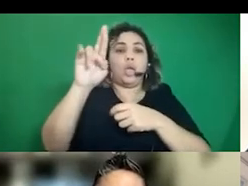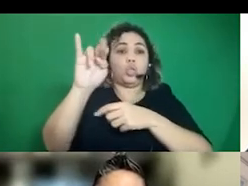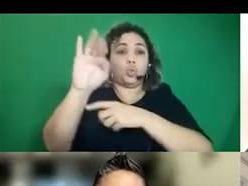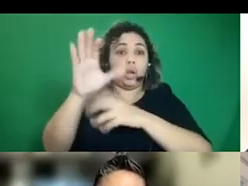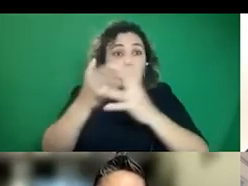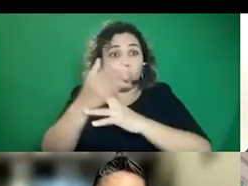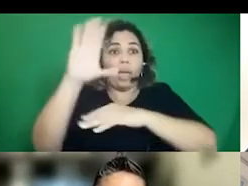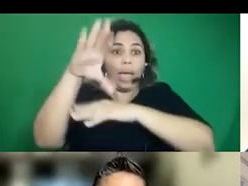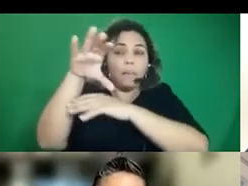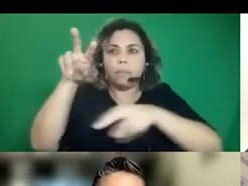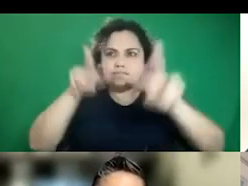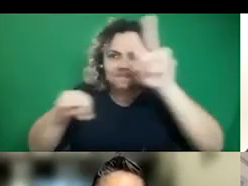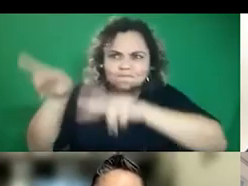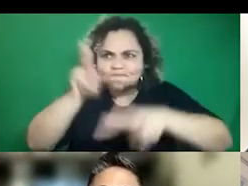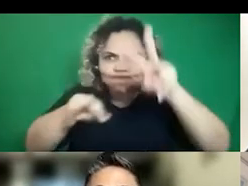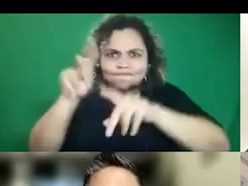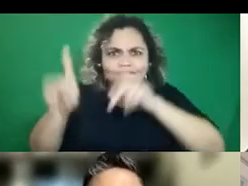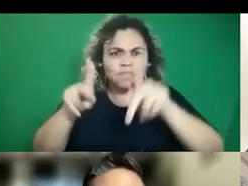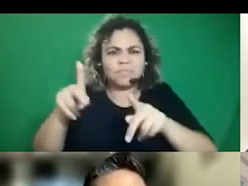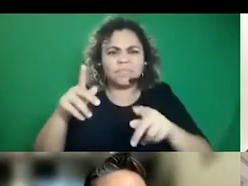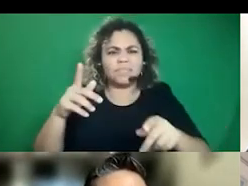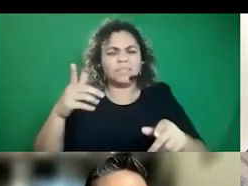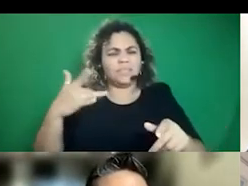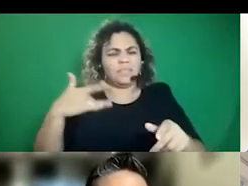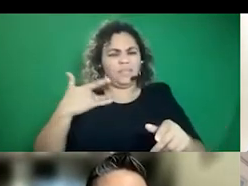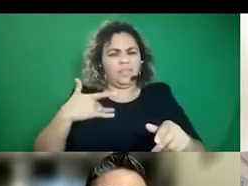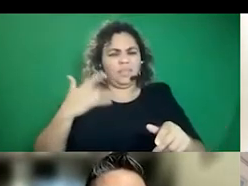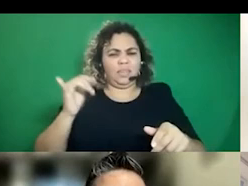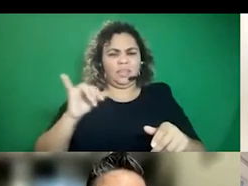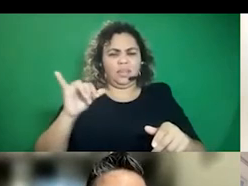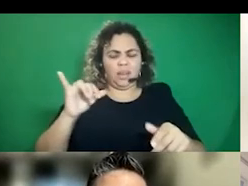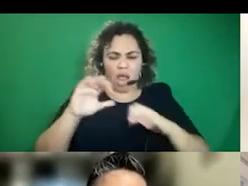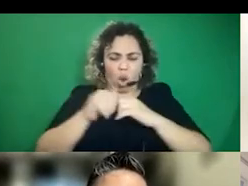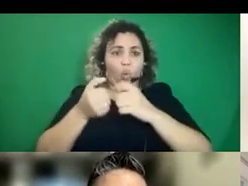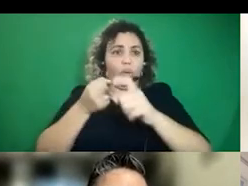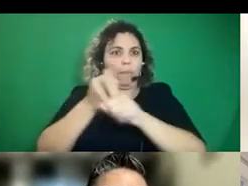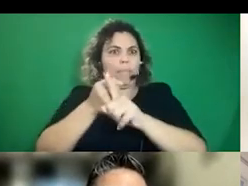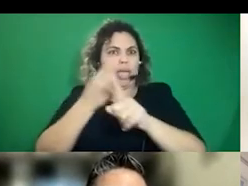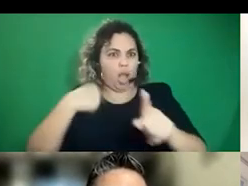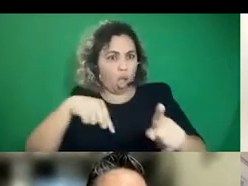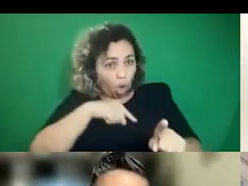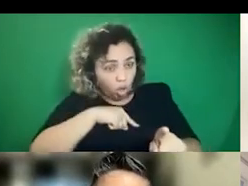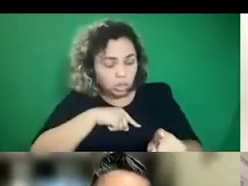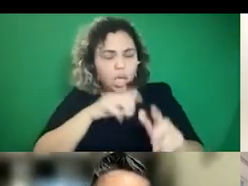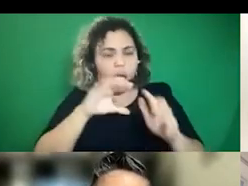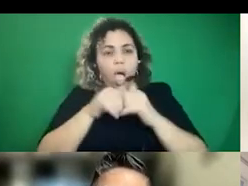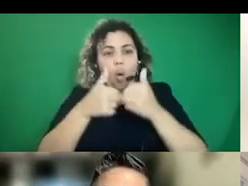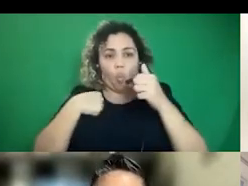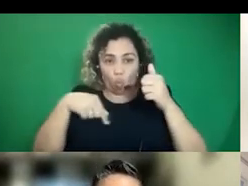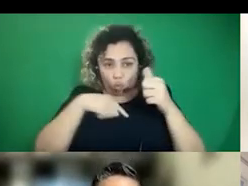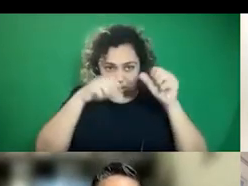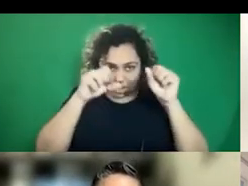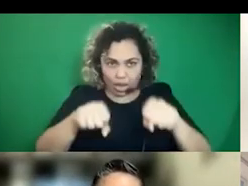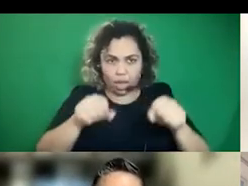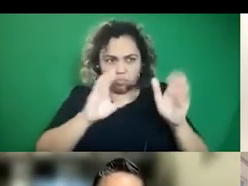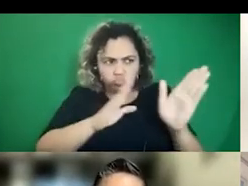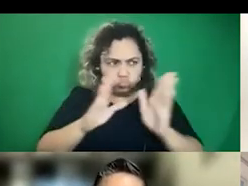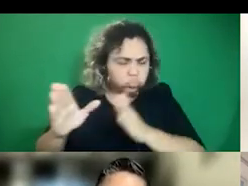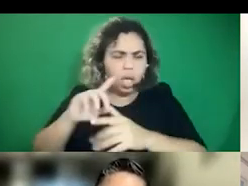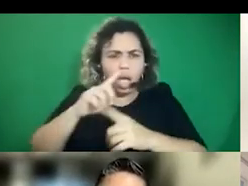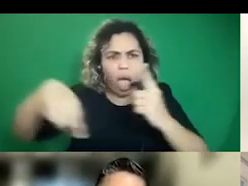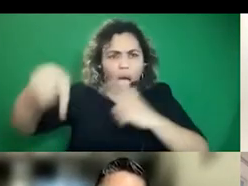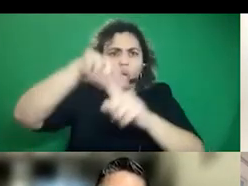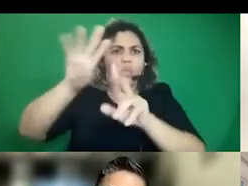are, um, are, uh, how they impact us and how we can, uh, organize around